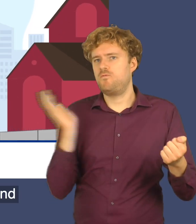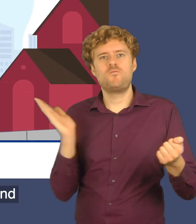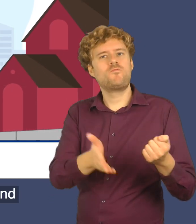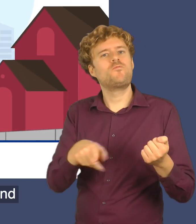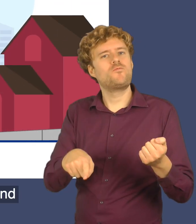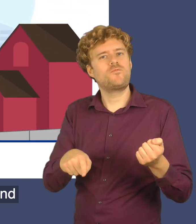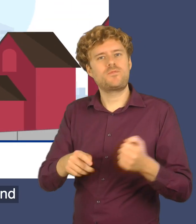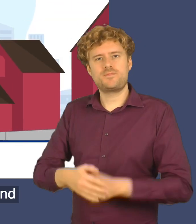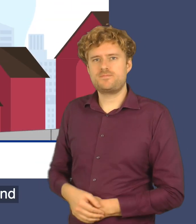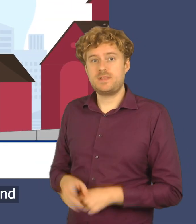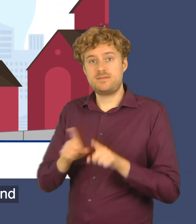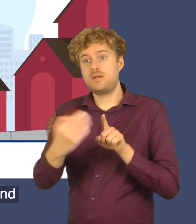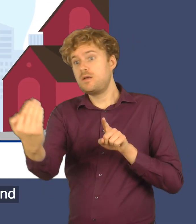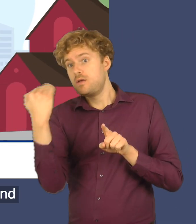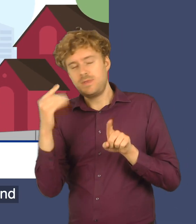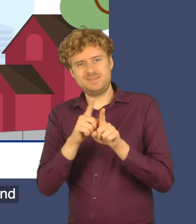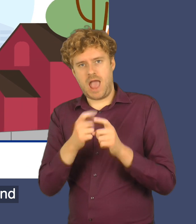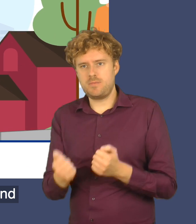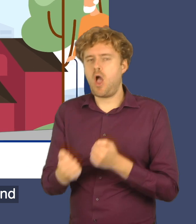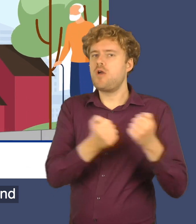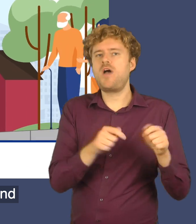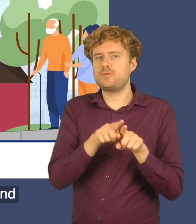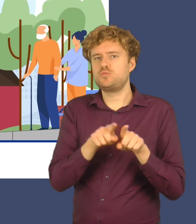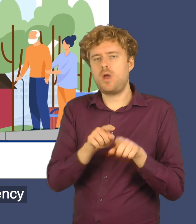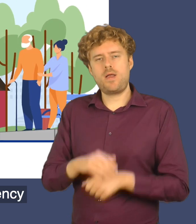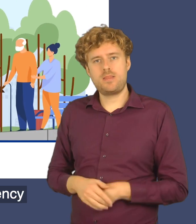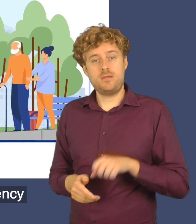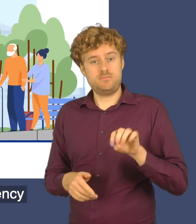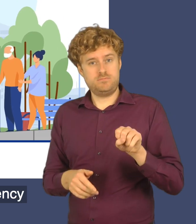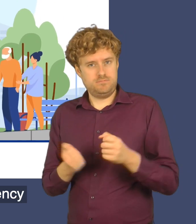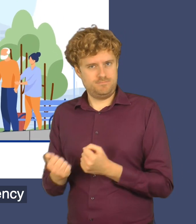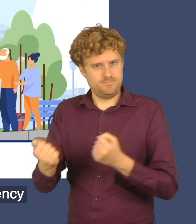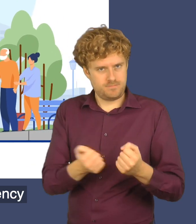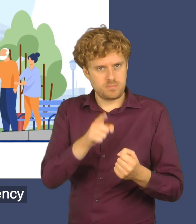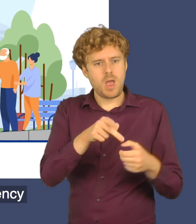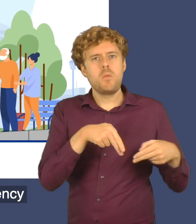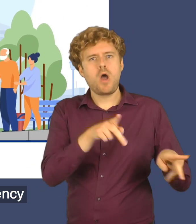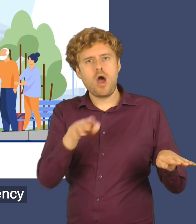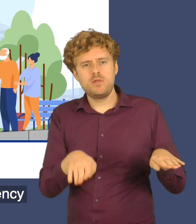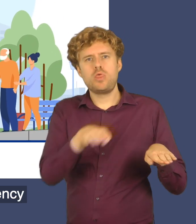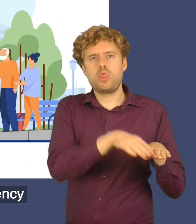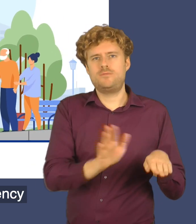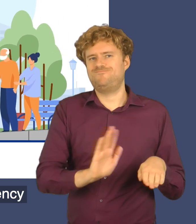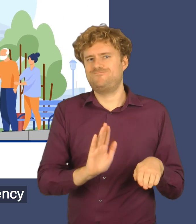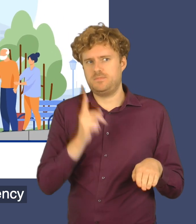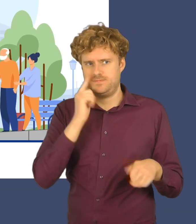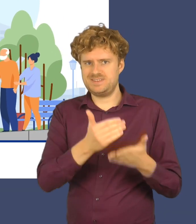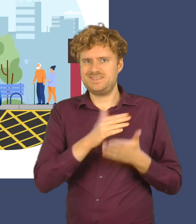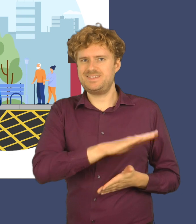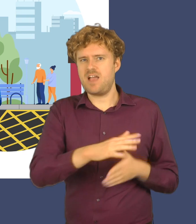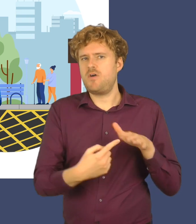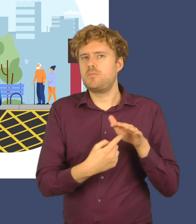Use your indicators, stay off curbs, pavements and verges, making sure there is enough space for the emergency vehicle to get through.